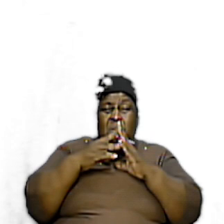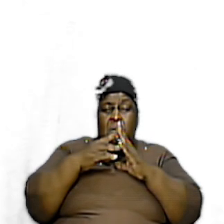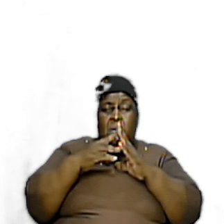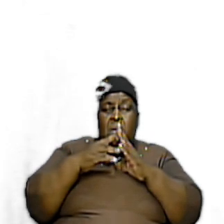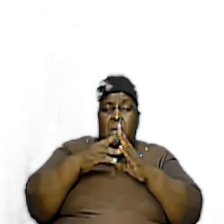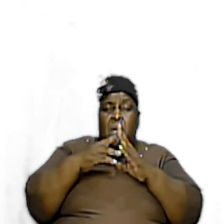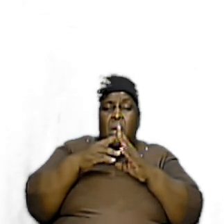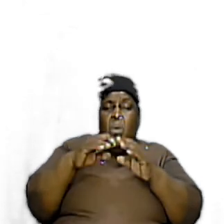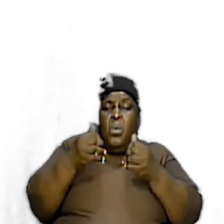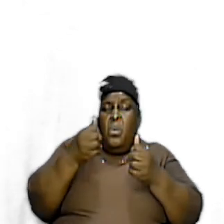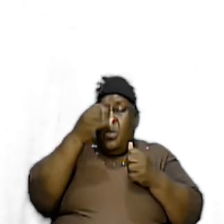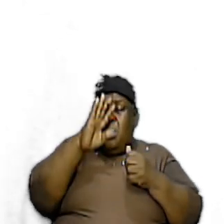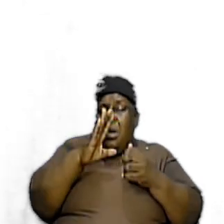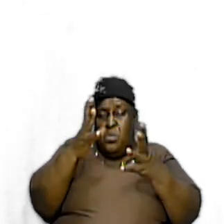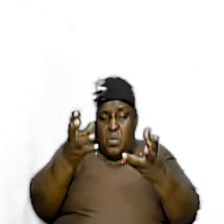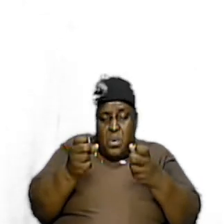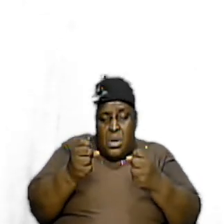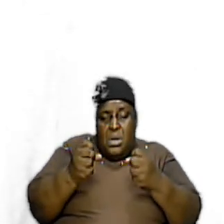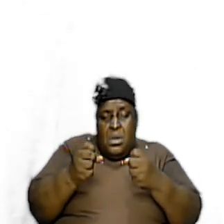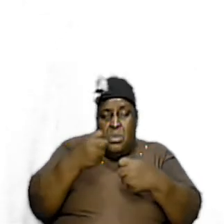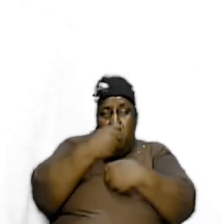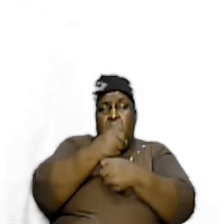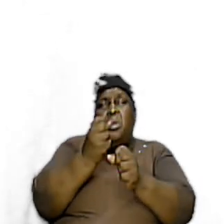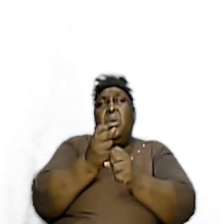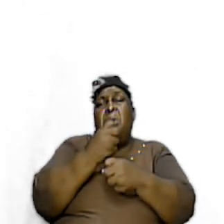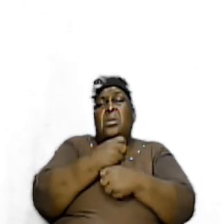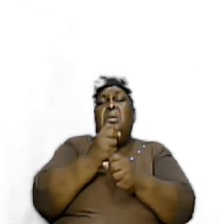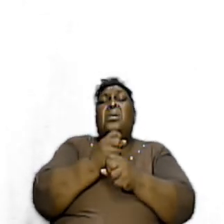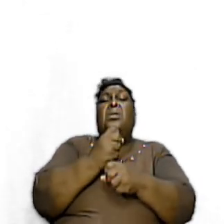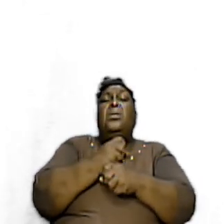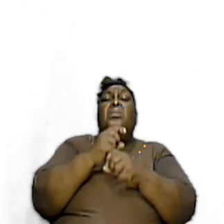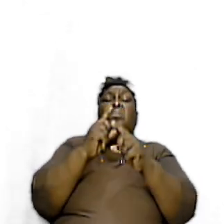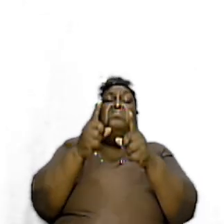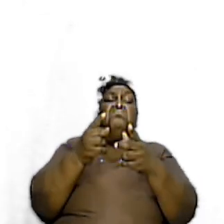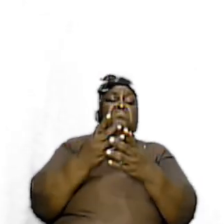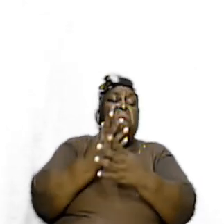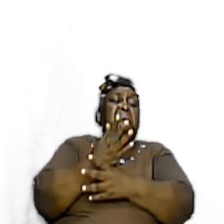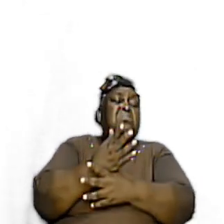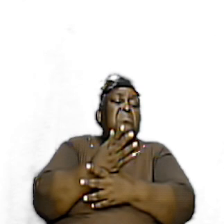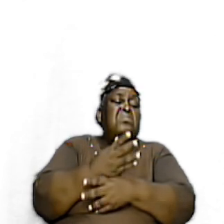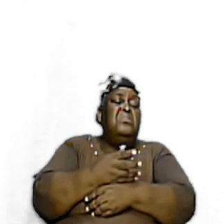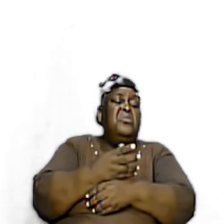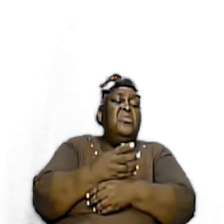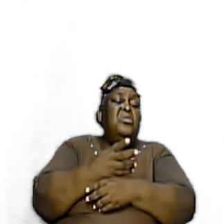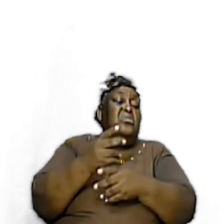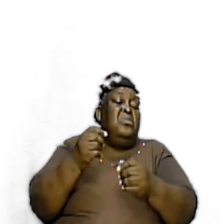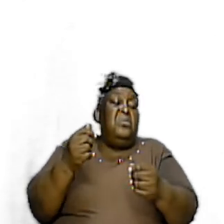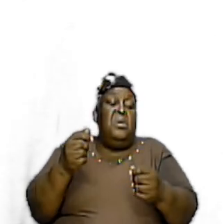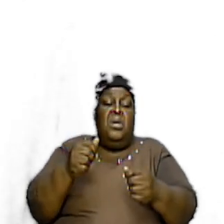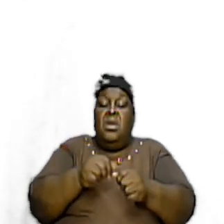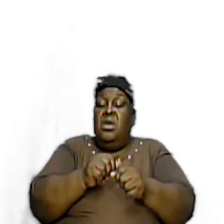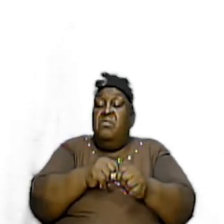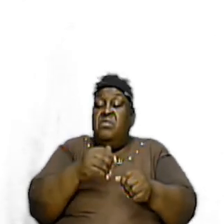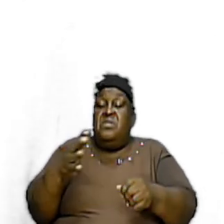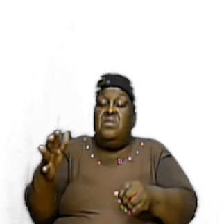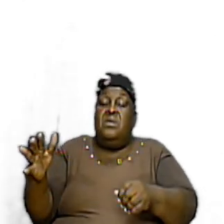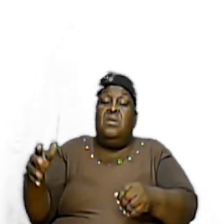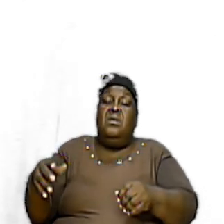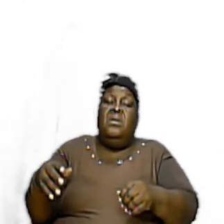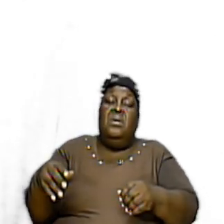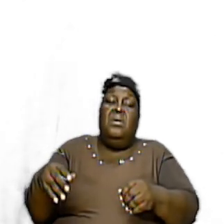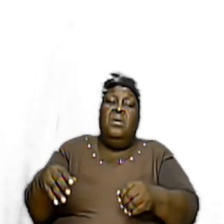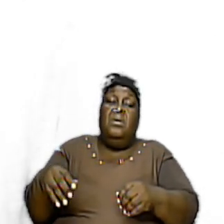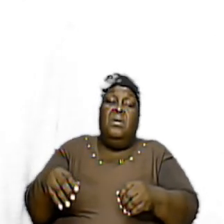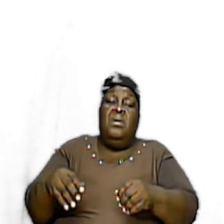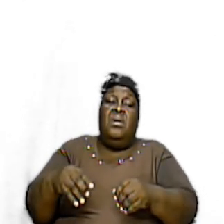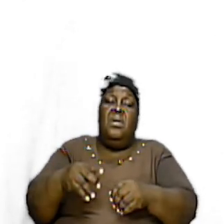had to go To offer their animals With the priests They had to go Through the process They had to do everything And anything less